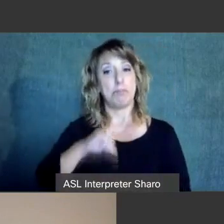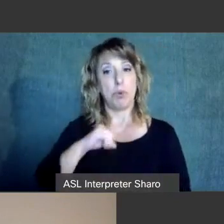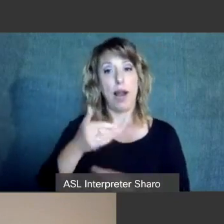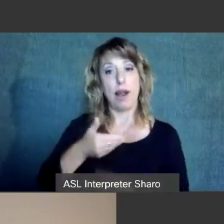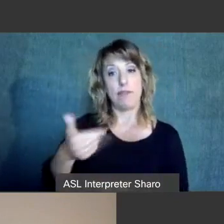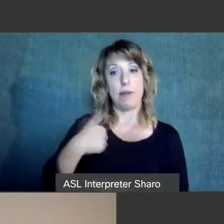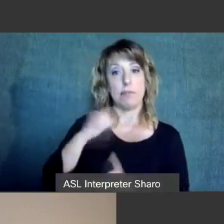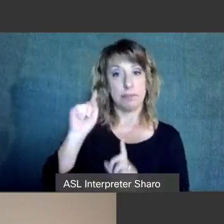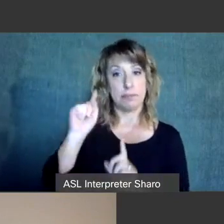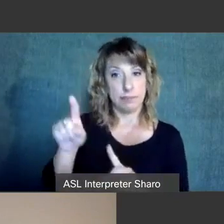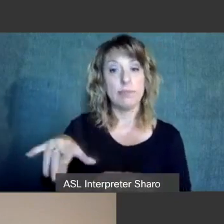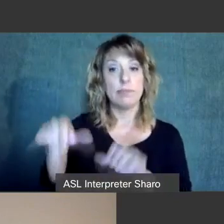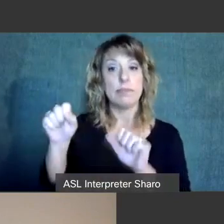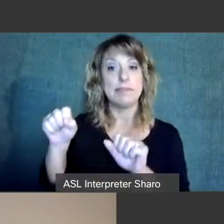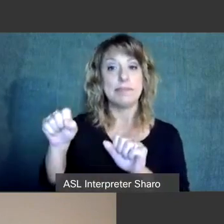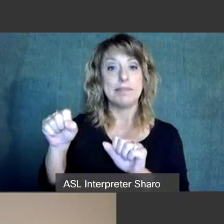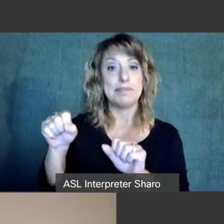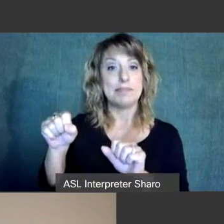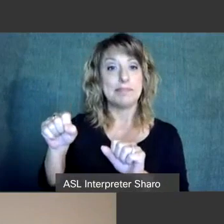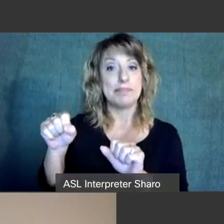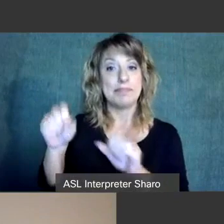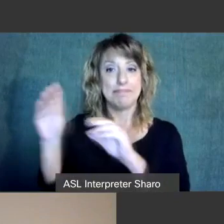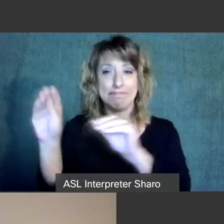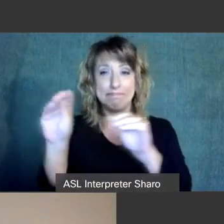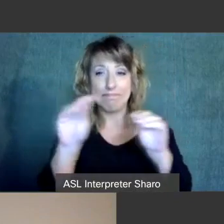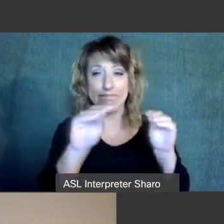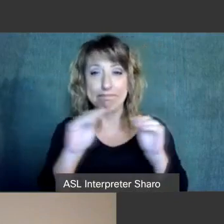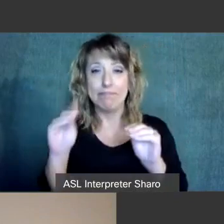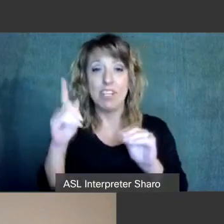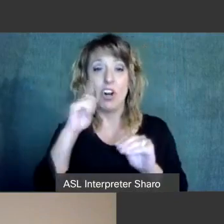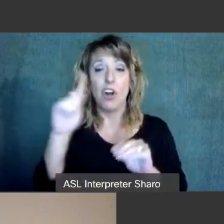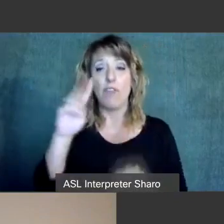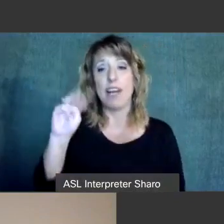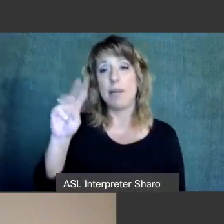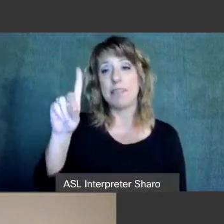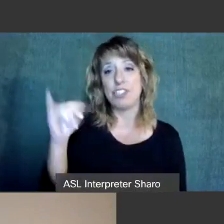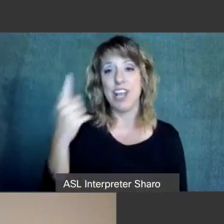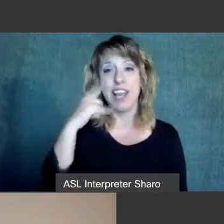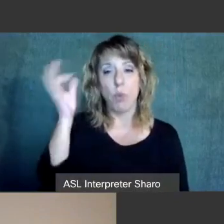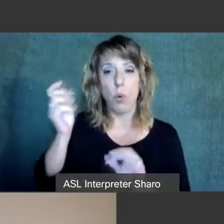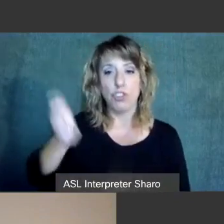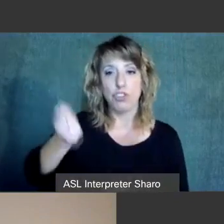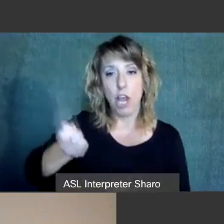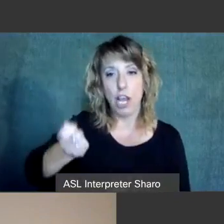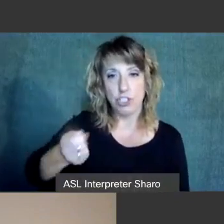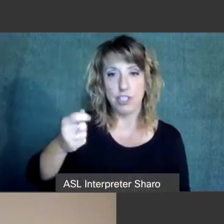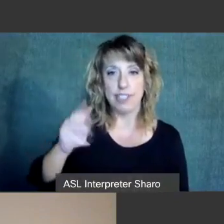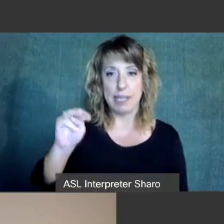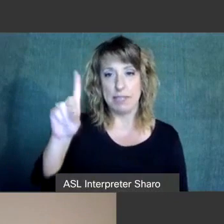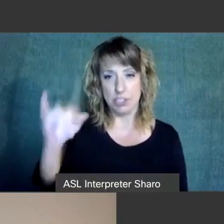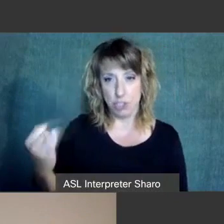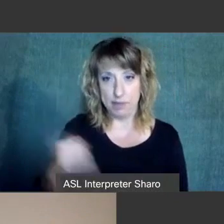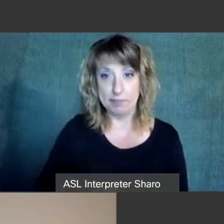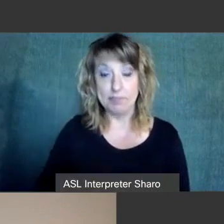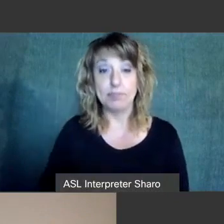conduct training for magisterial district judges. In 2014 and 2015,